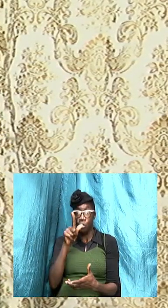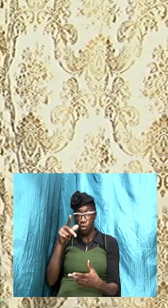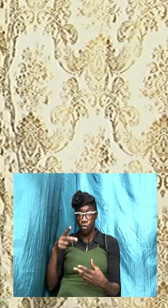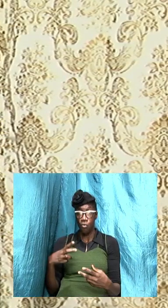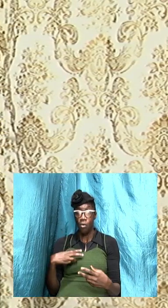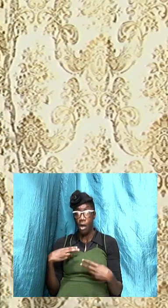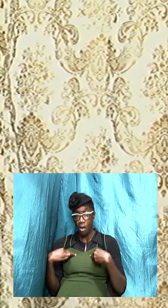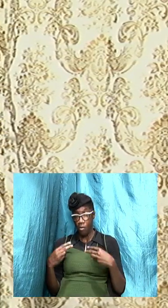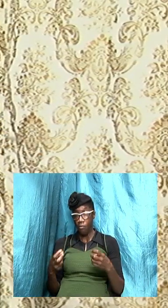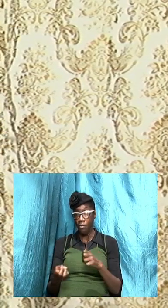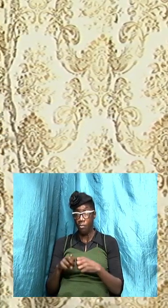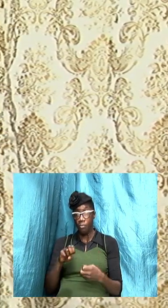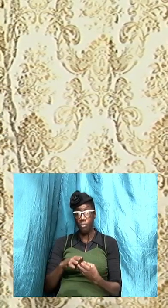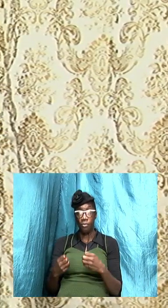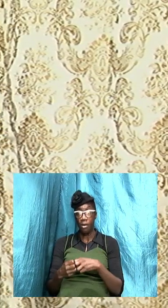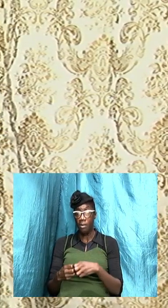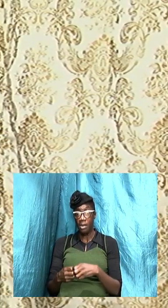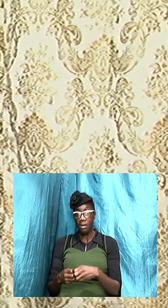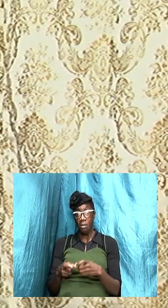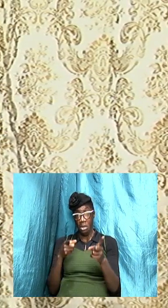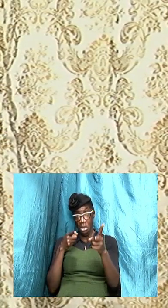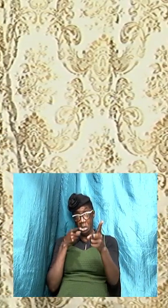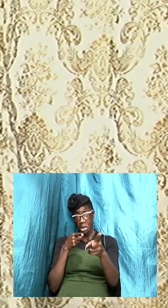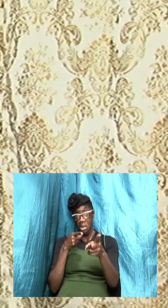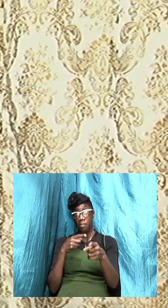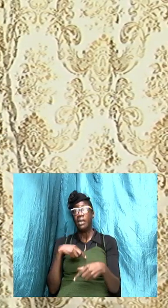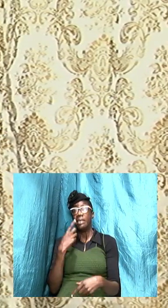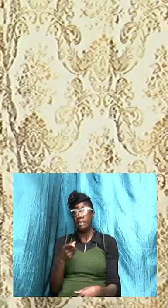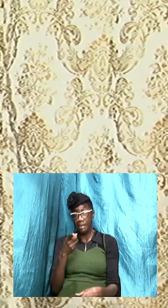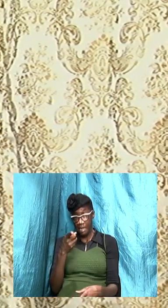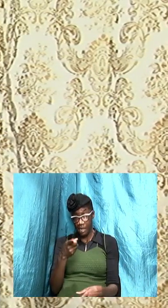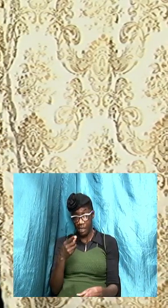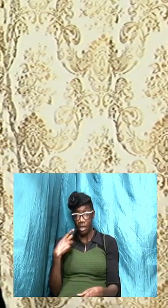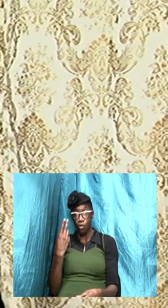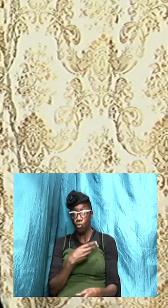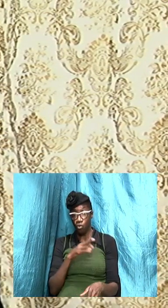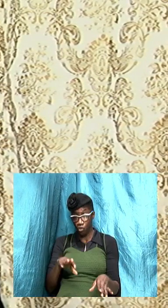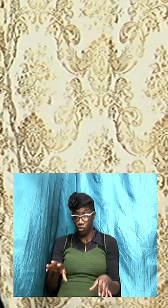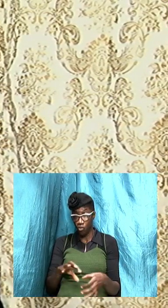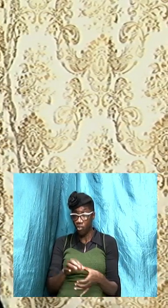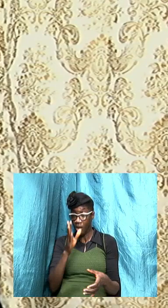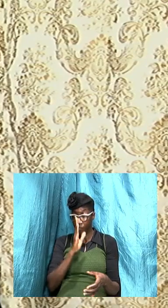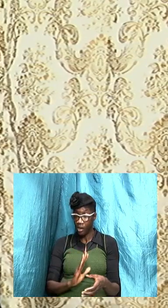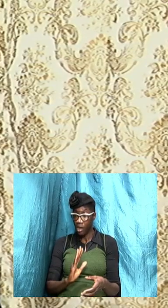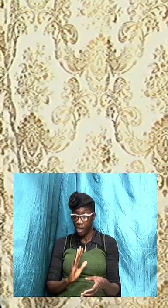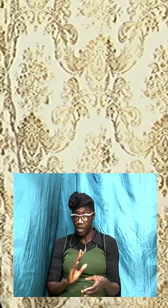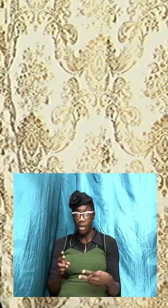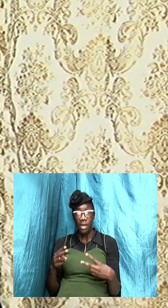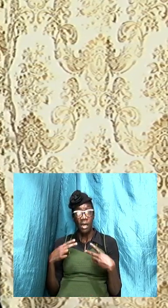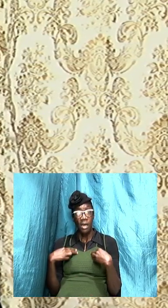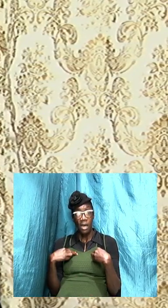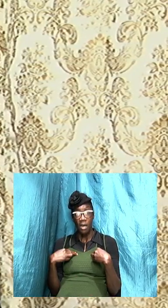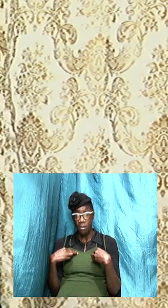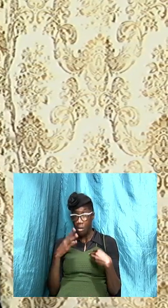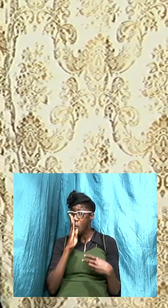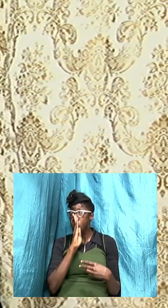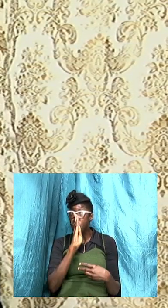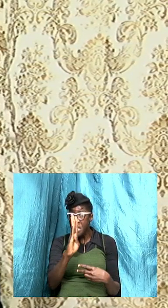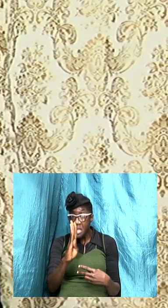problem and I'm saying to us as children of God that we have got to be careful